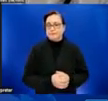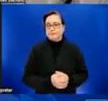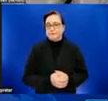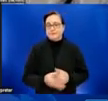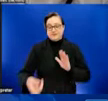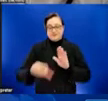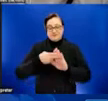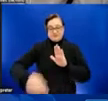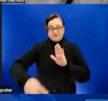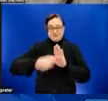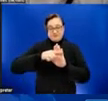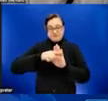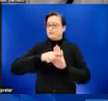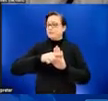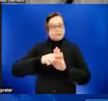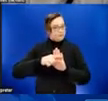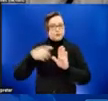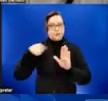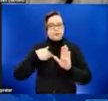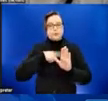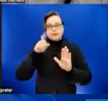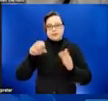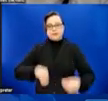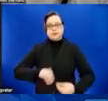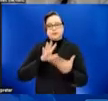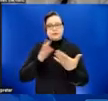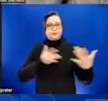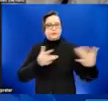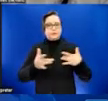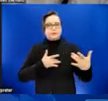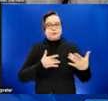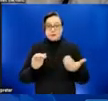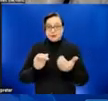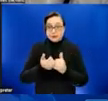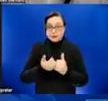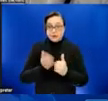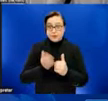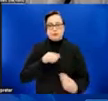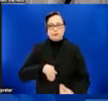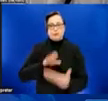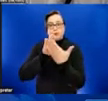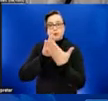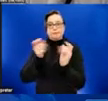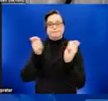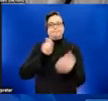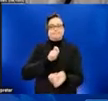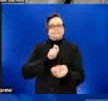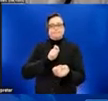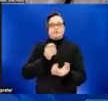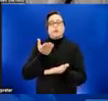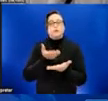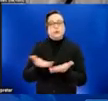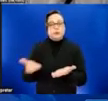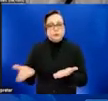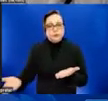monkeypox outbreak, we are addressing those concerns by modifying our approach. We are focusing resources and information